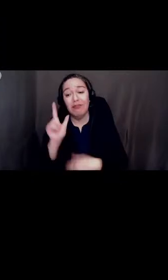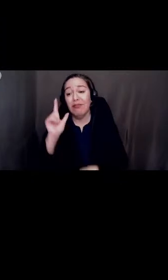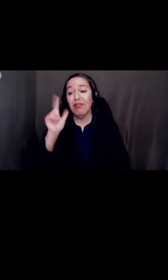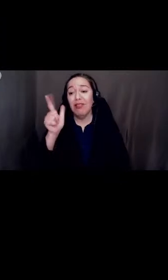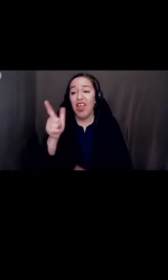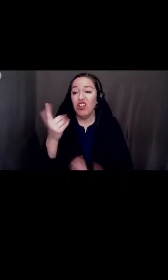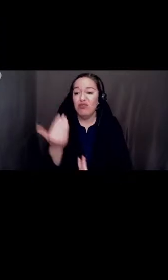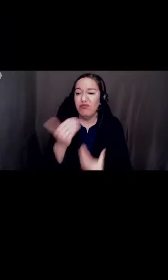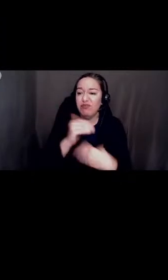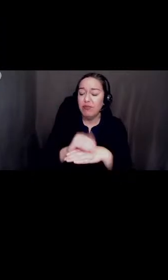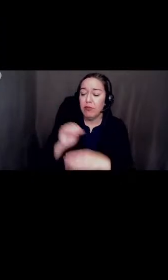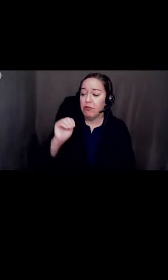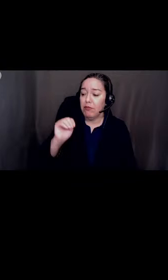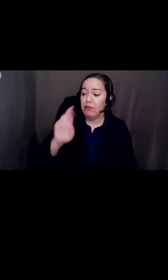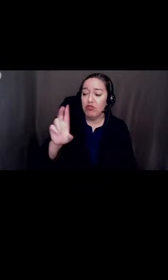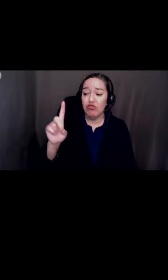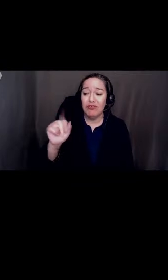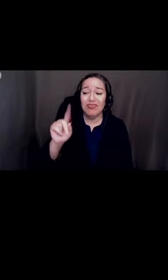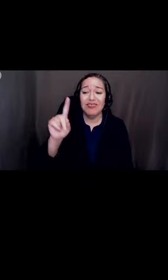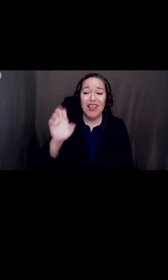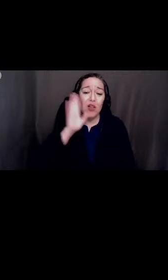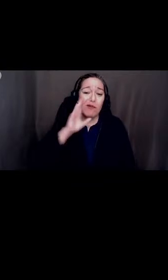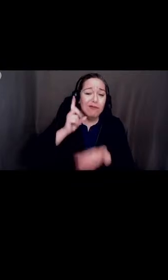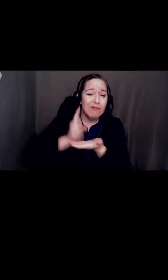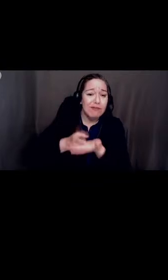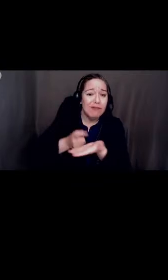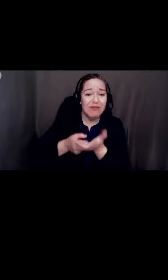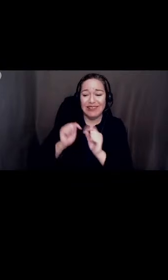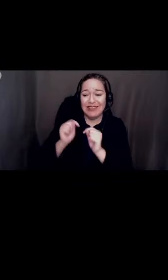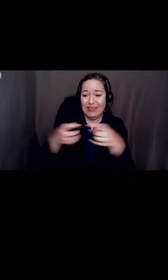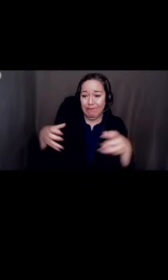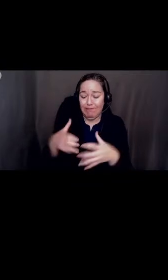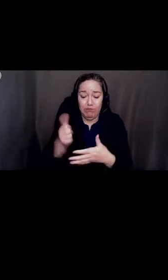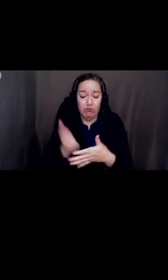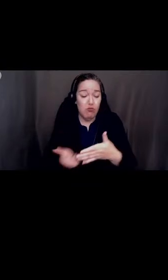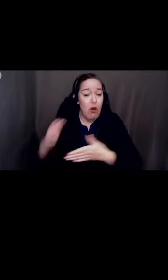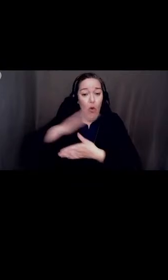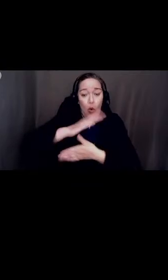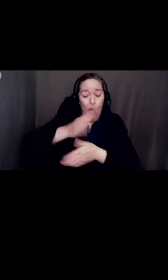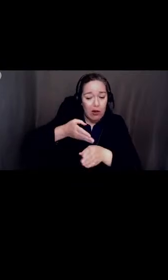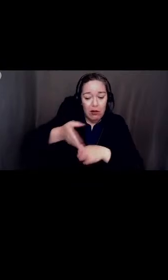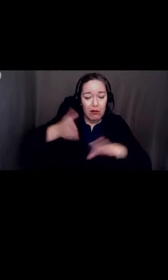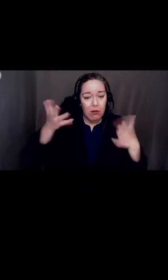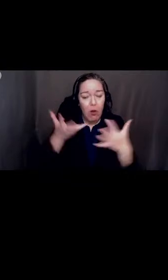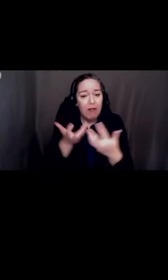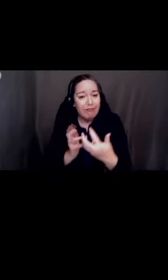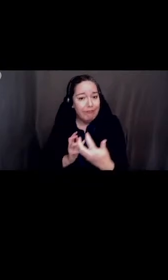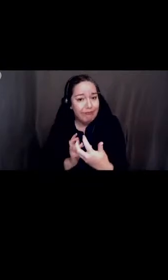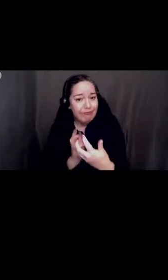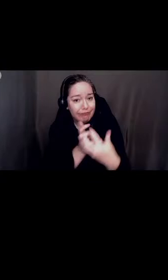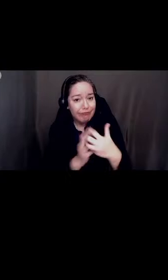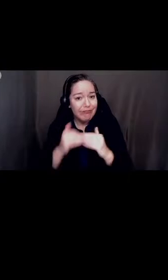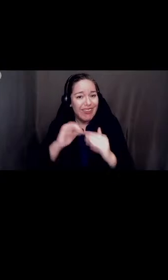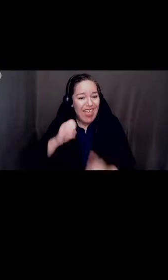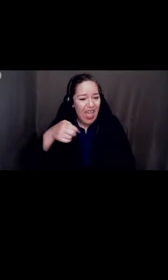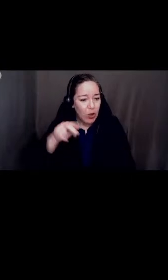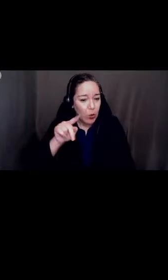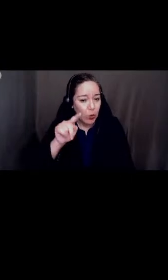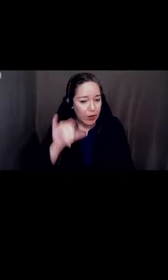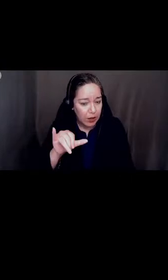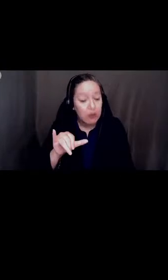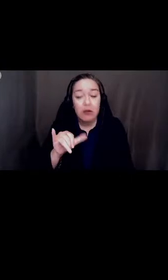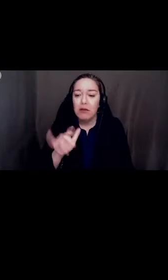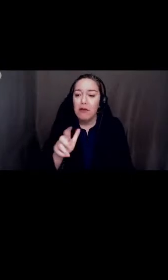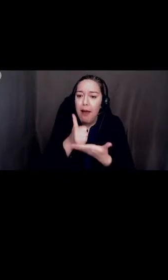Dade will speak to the team's work on the priority area of equity to help give everyone some additional context